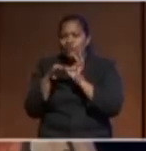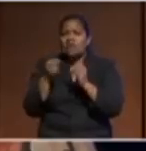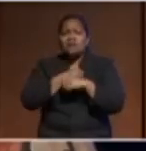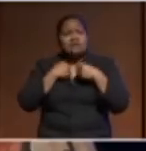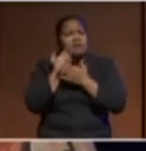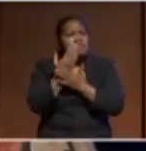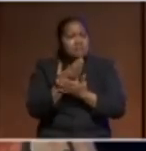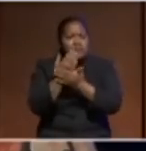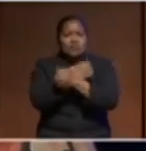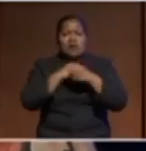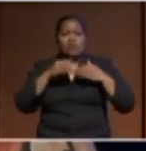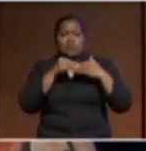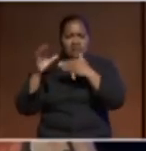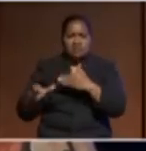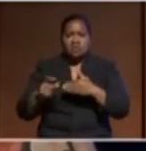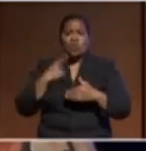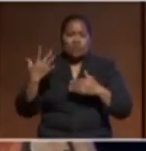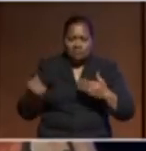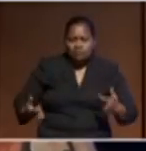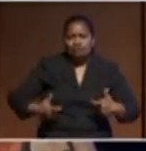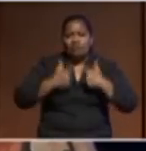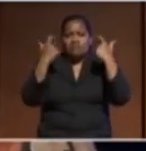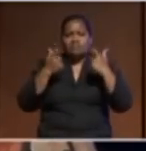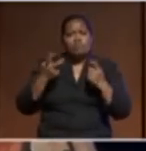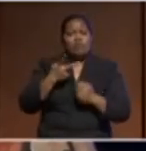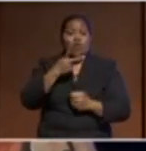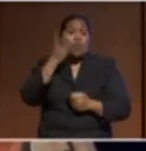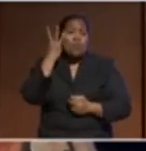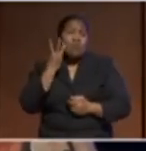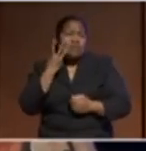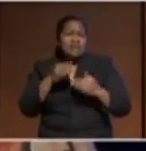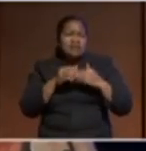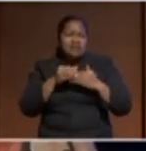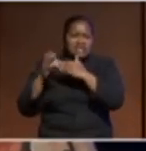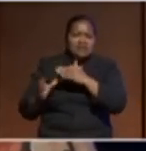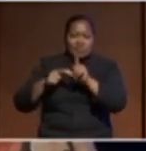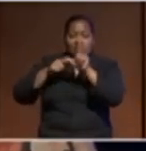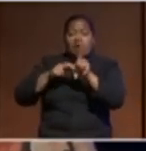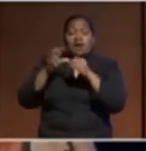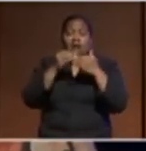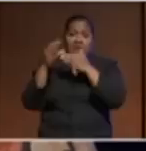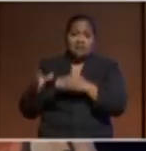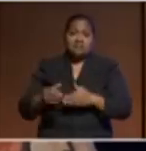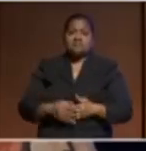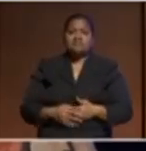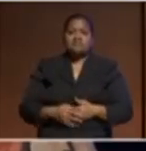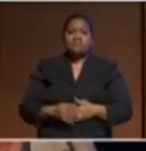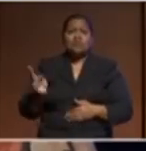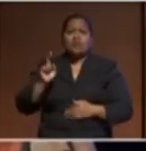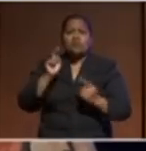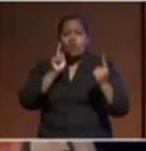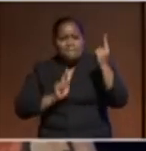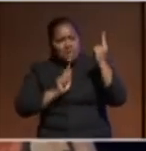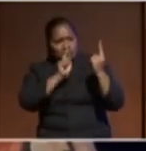faced the challenge both in terms of being women leaders but also young leaders coming through is to mentor the